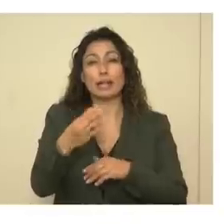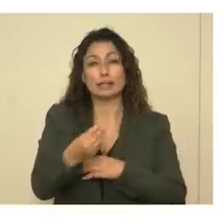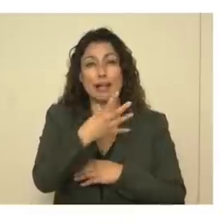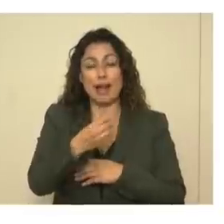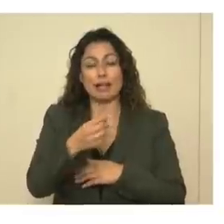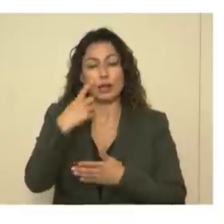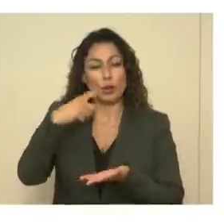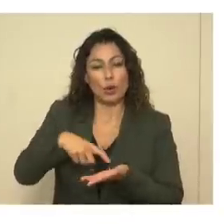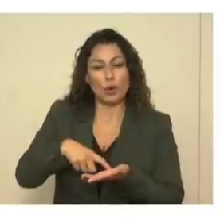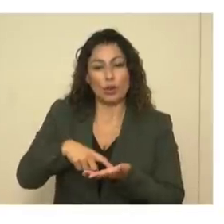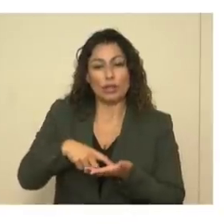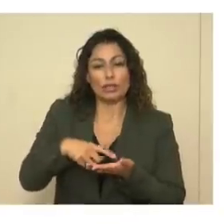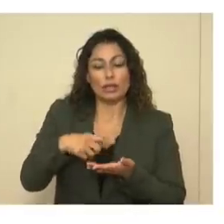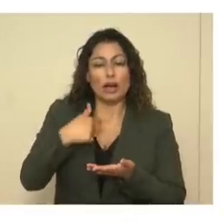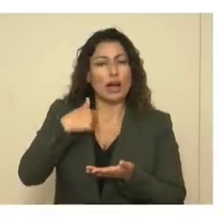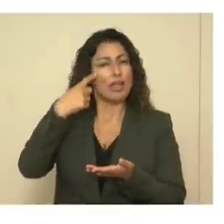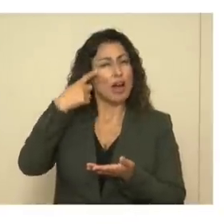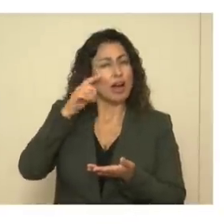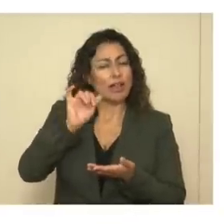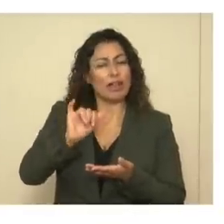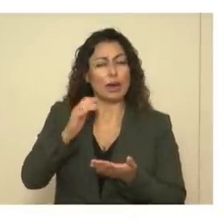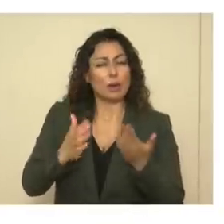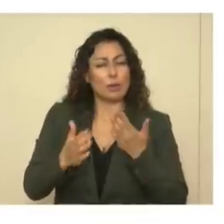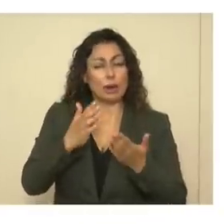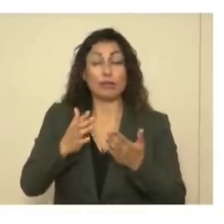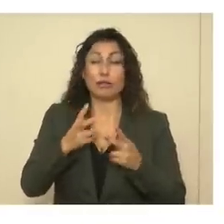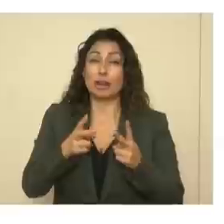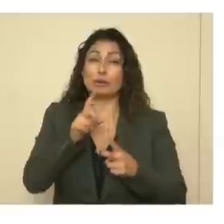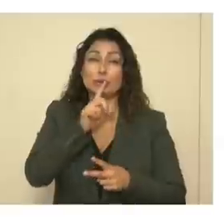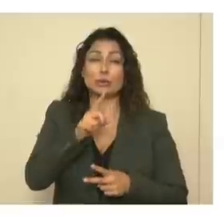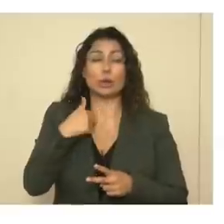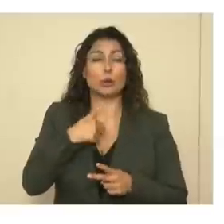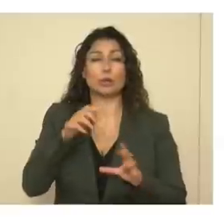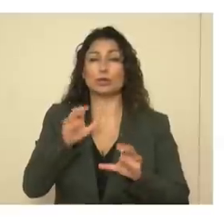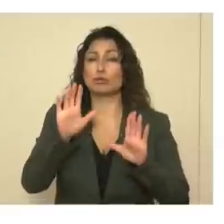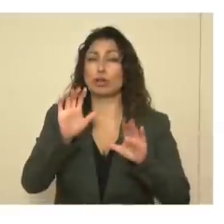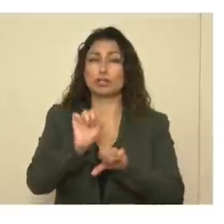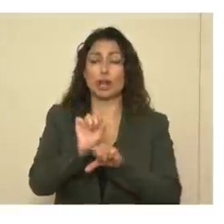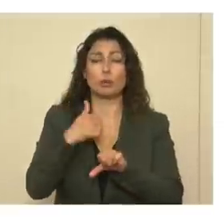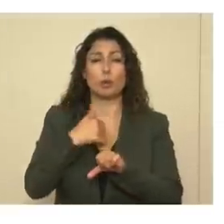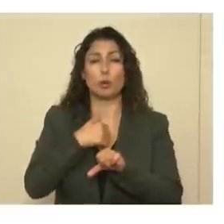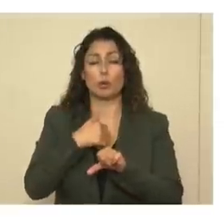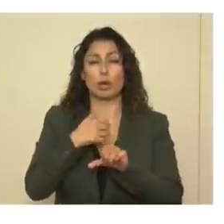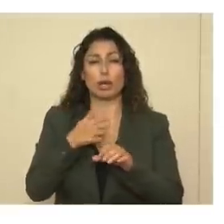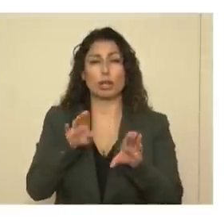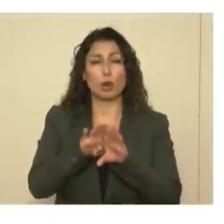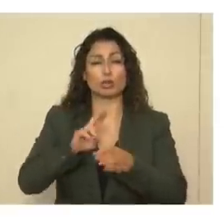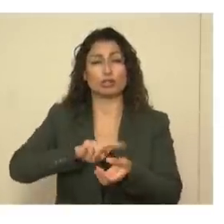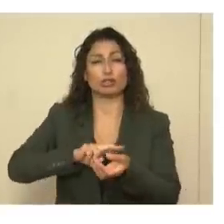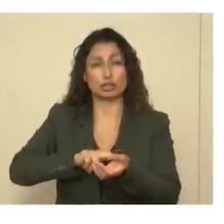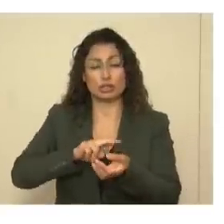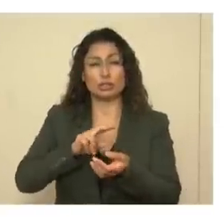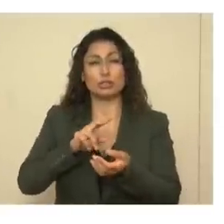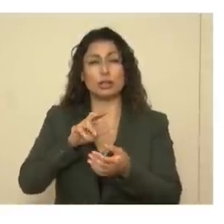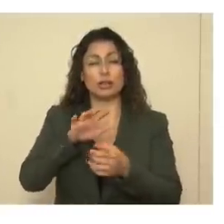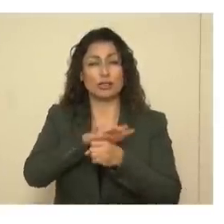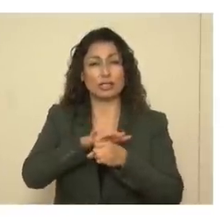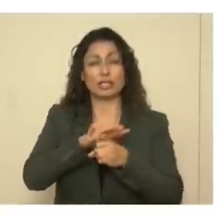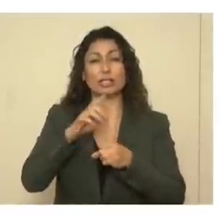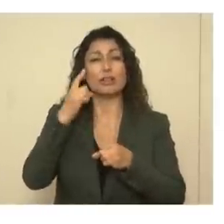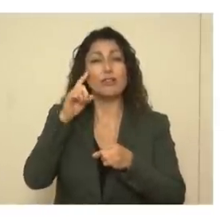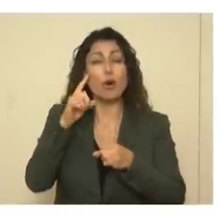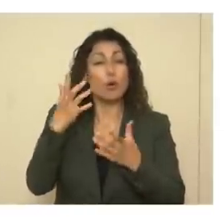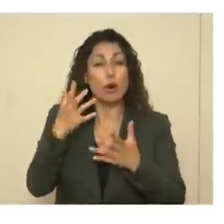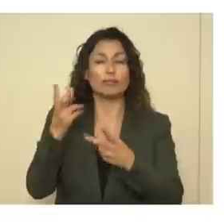that actually that hypothesis probably is true. We've done a great job. We closed nursing facilities to visitation very,